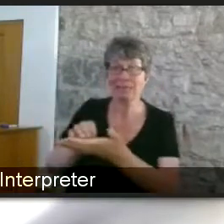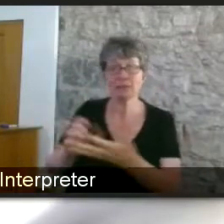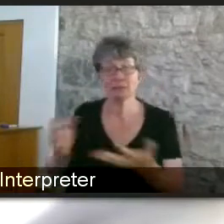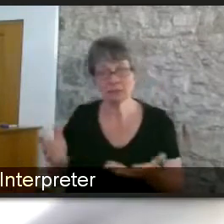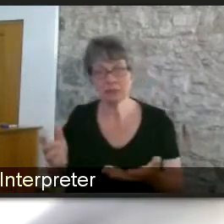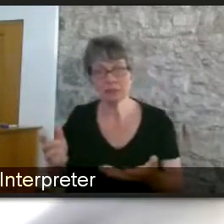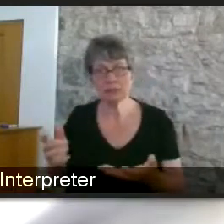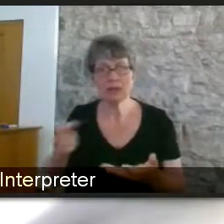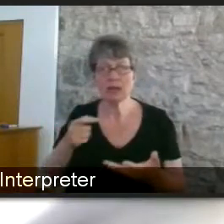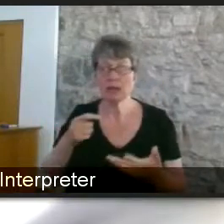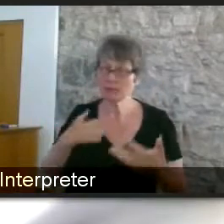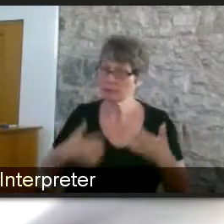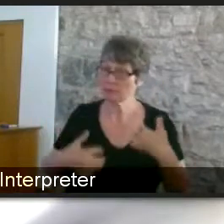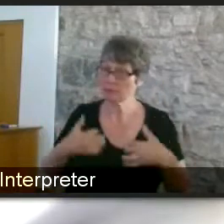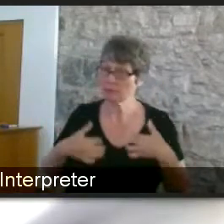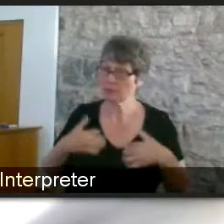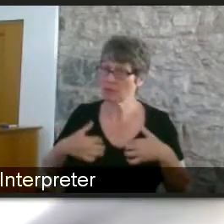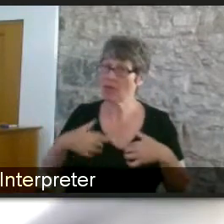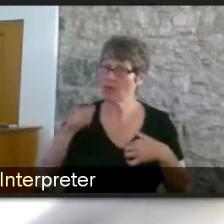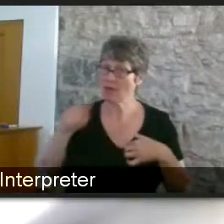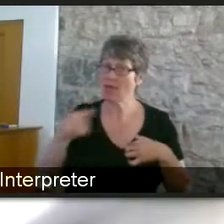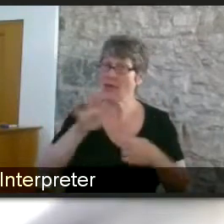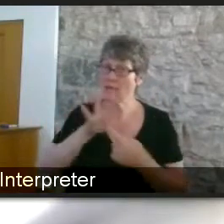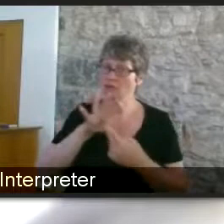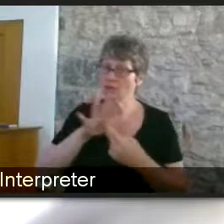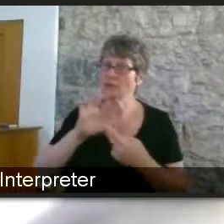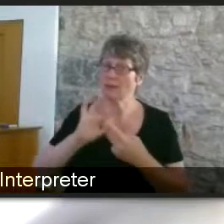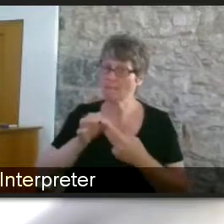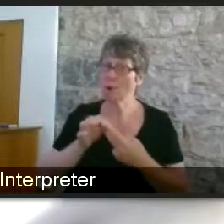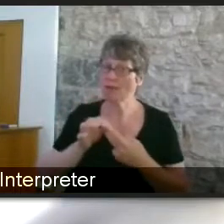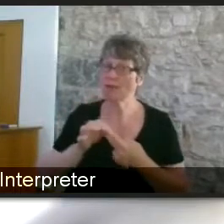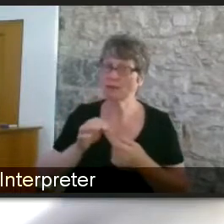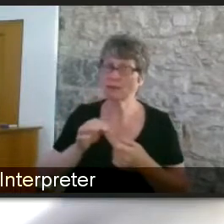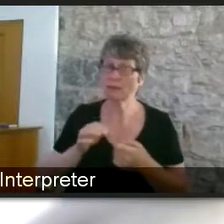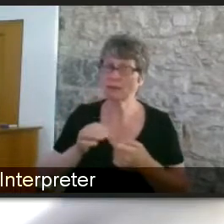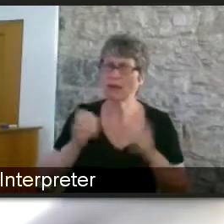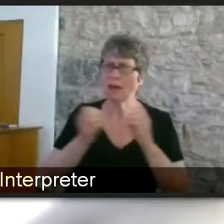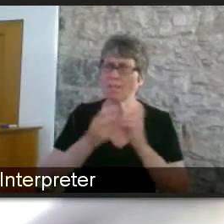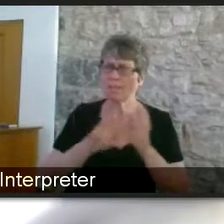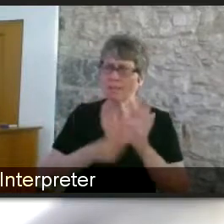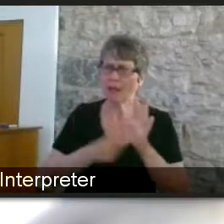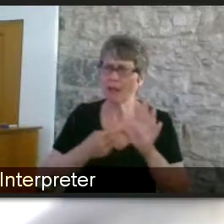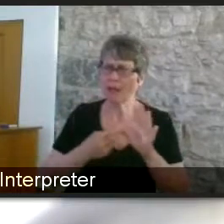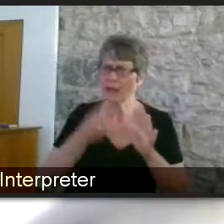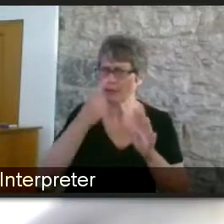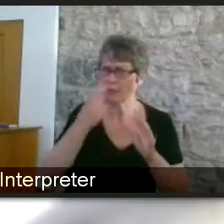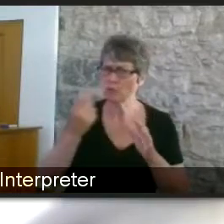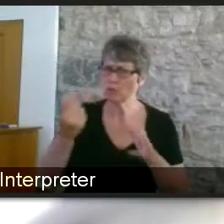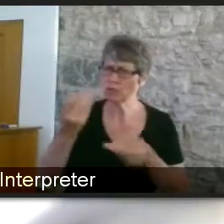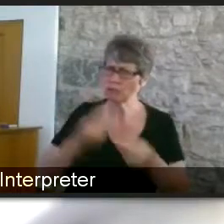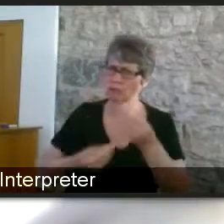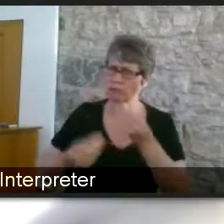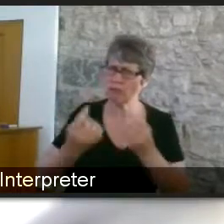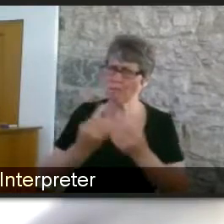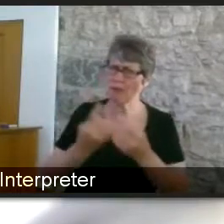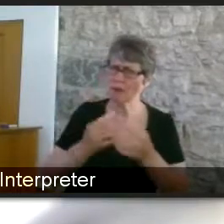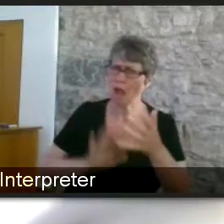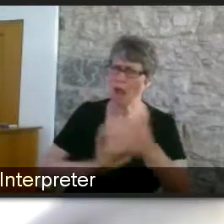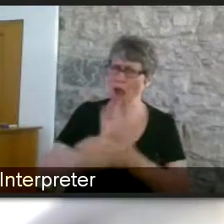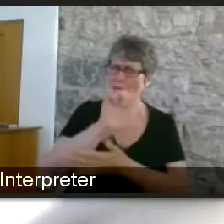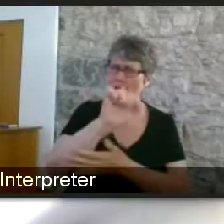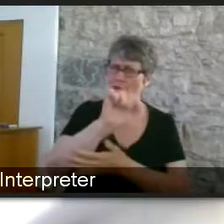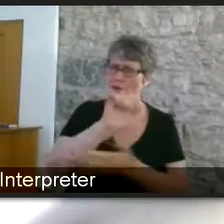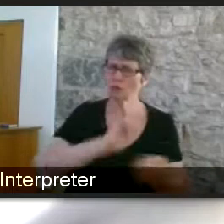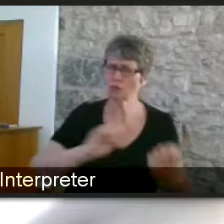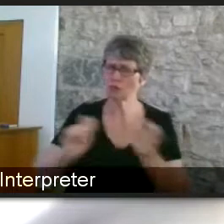in terms of that if you've a number of cases or issues that you're picking up but bella just on the cultural shift but also on the point andrew made okay on